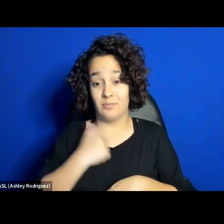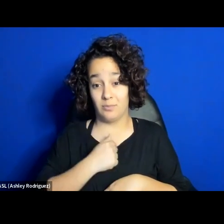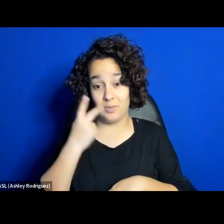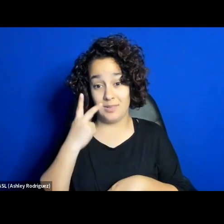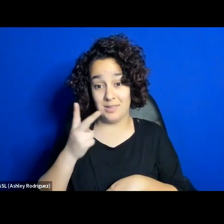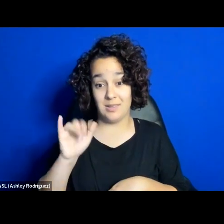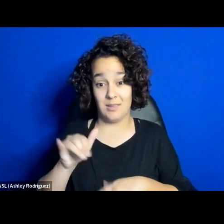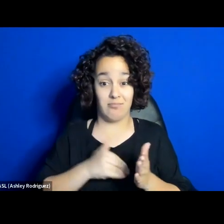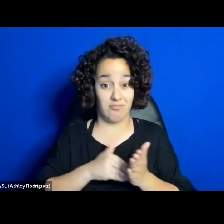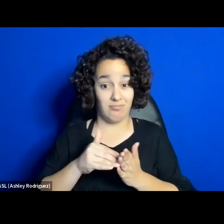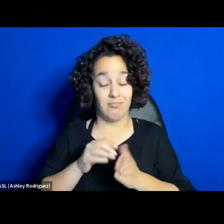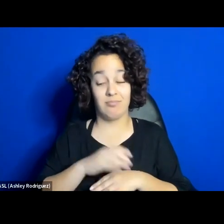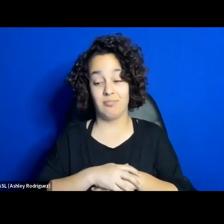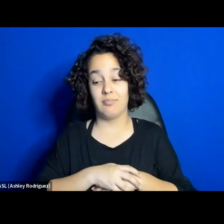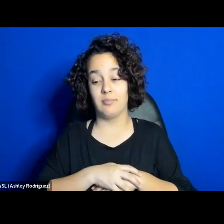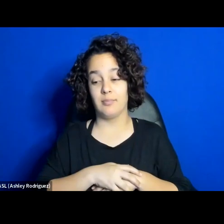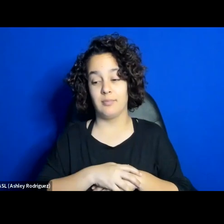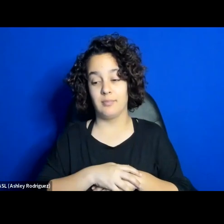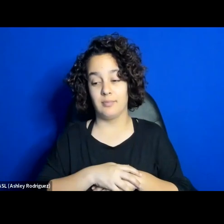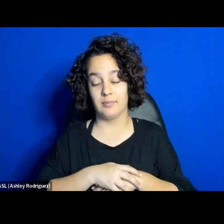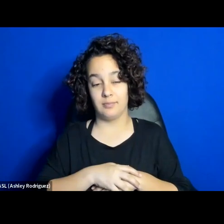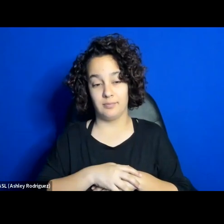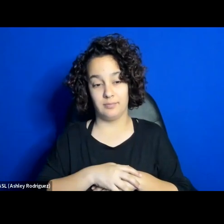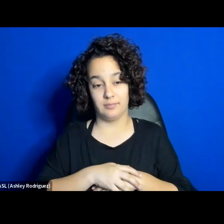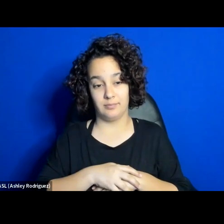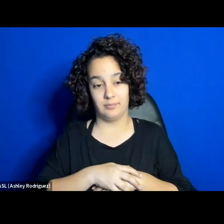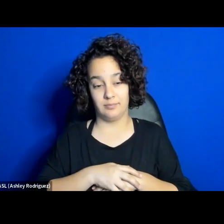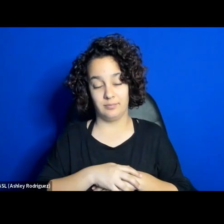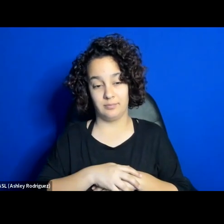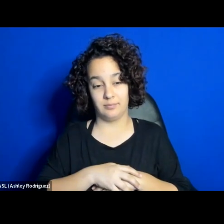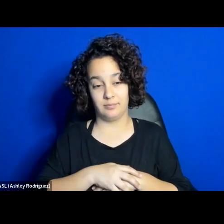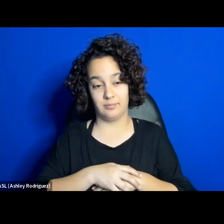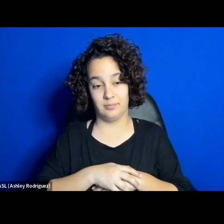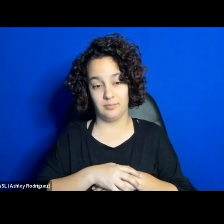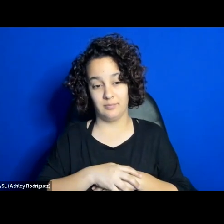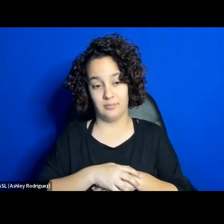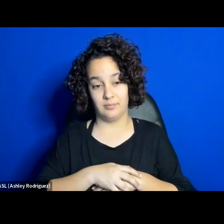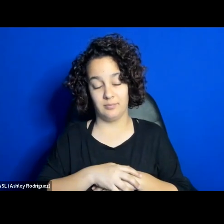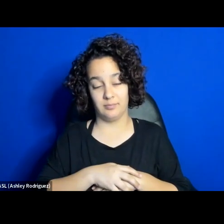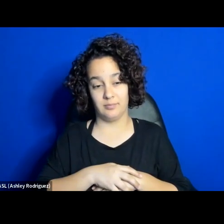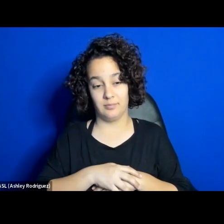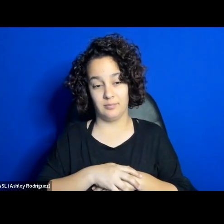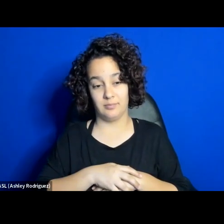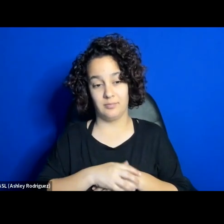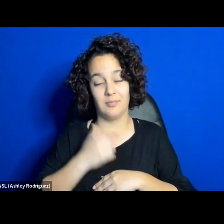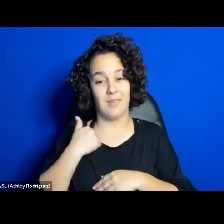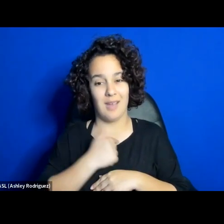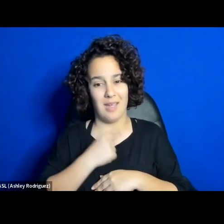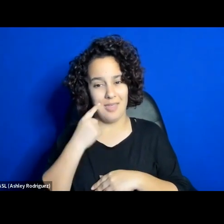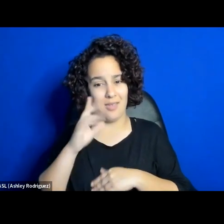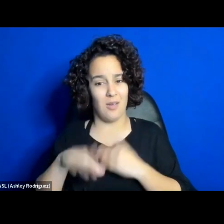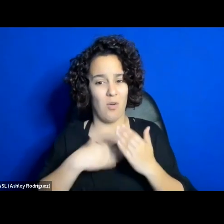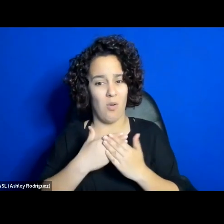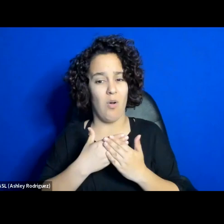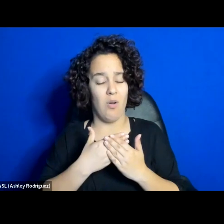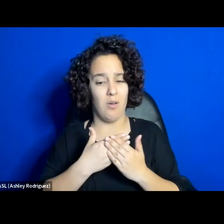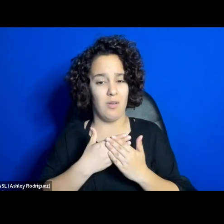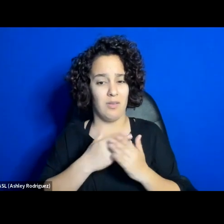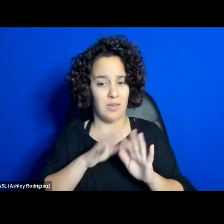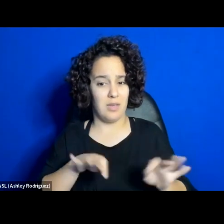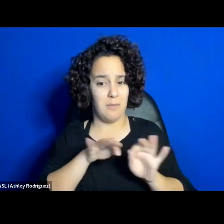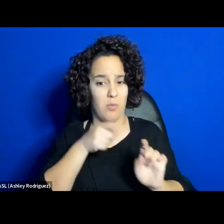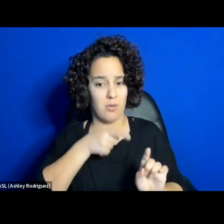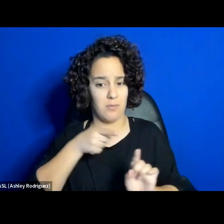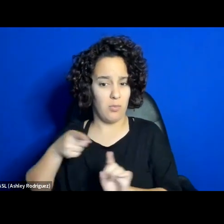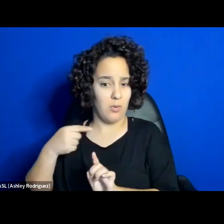With that, I think we pretty much, we covered the key points that we wanted to discuss.